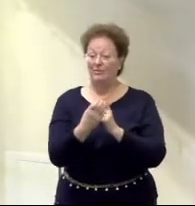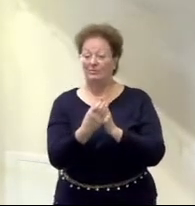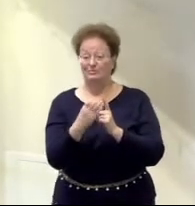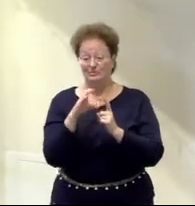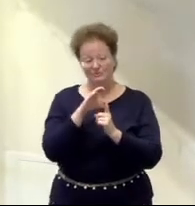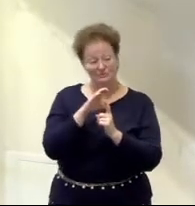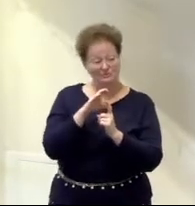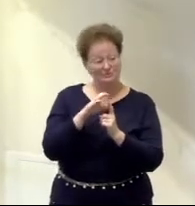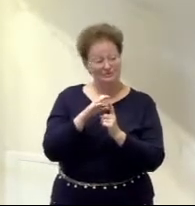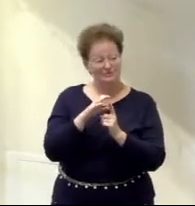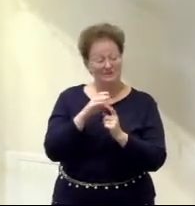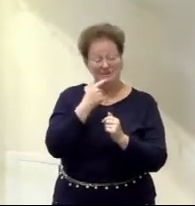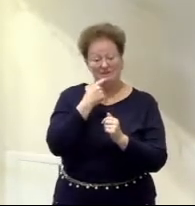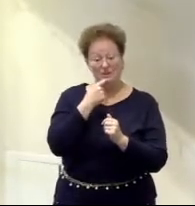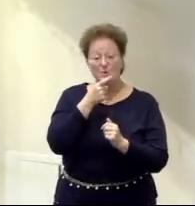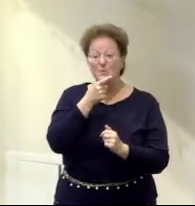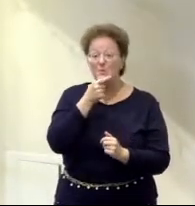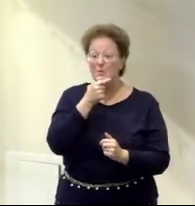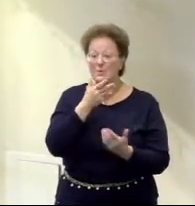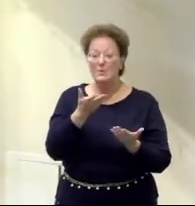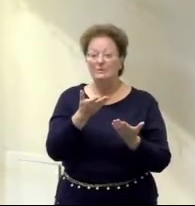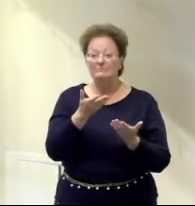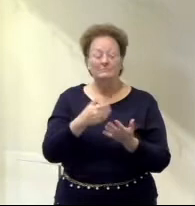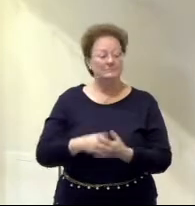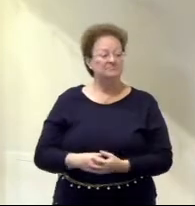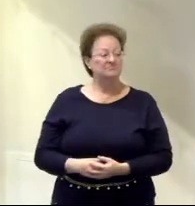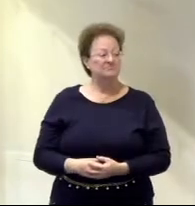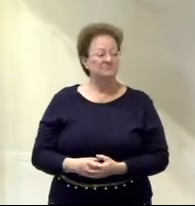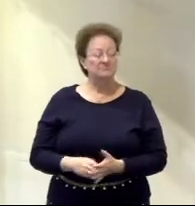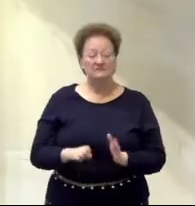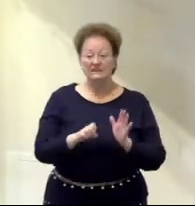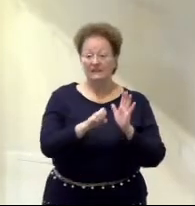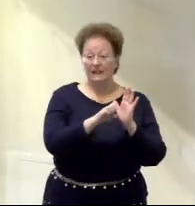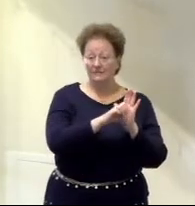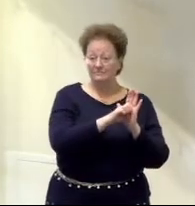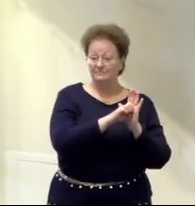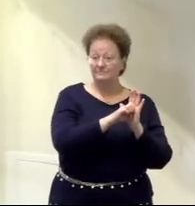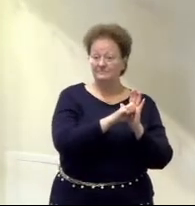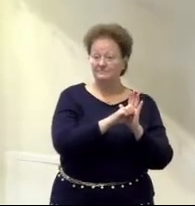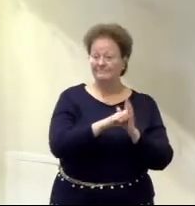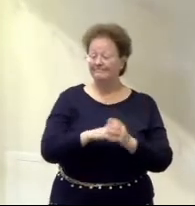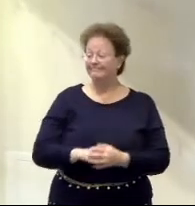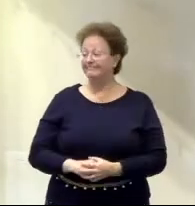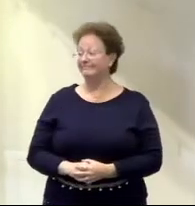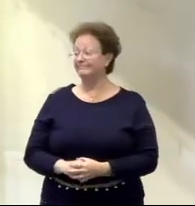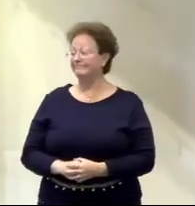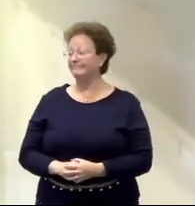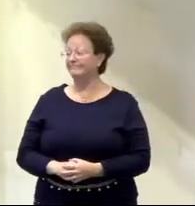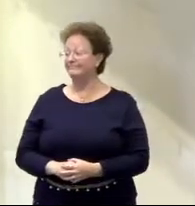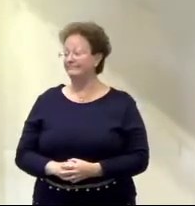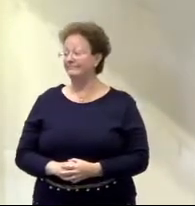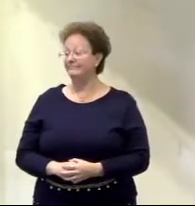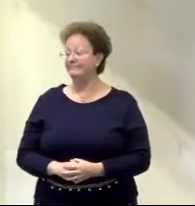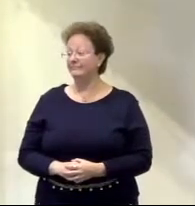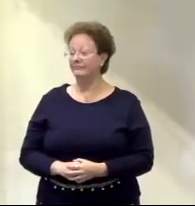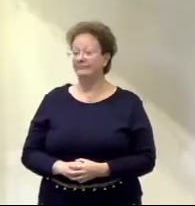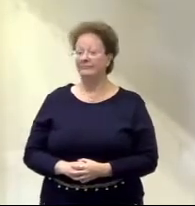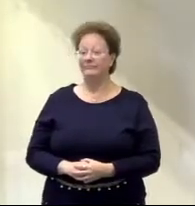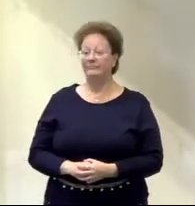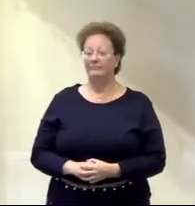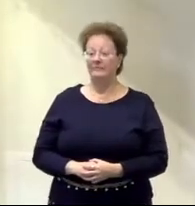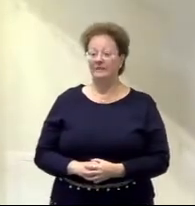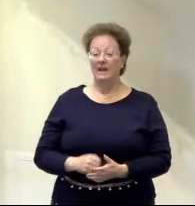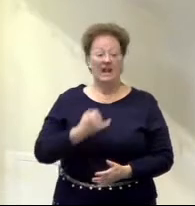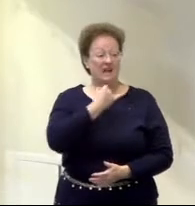to define our identity? Let me give you an example from my own personal life. A big part of my identity